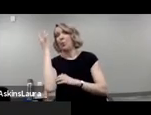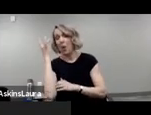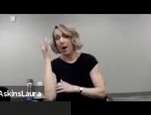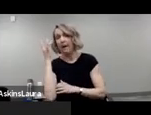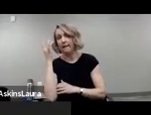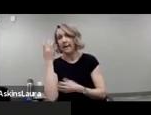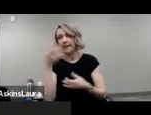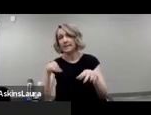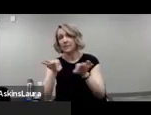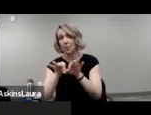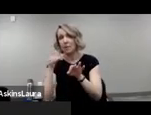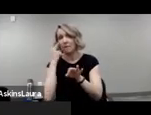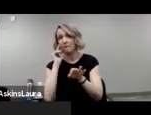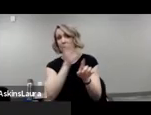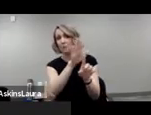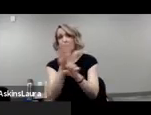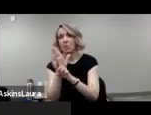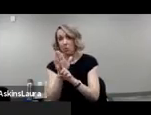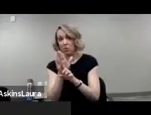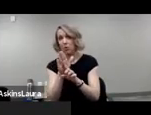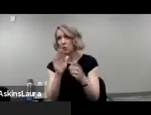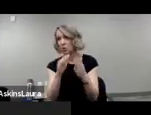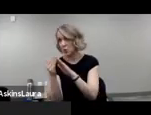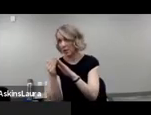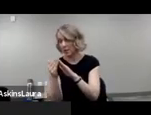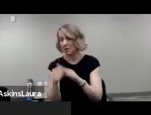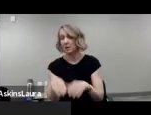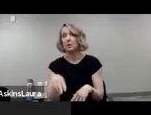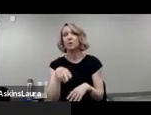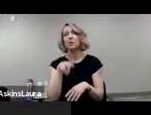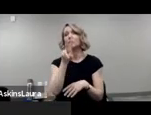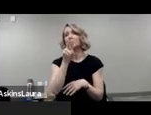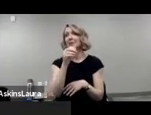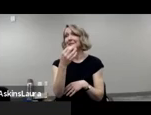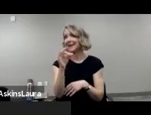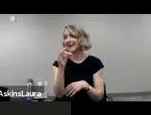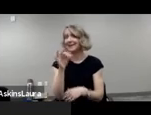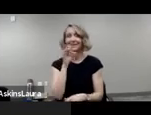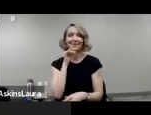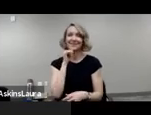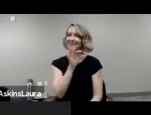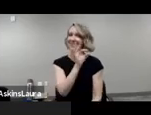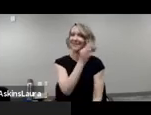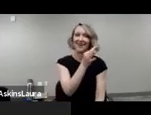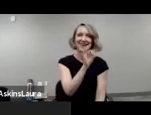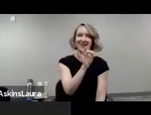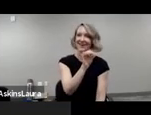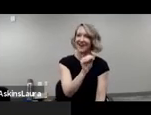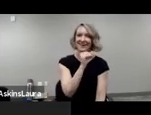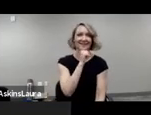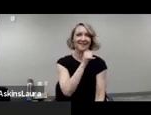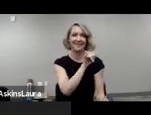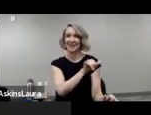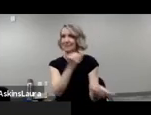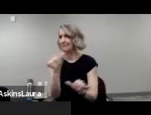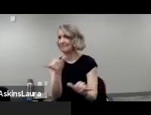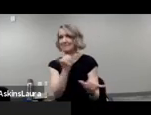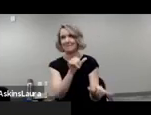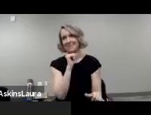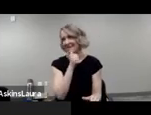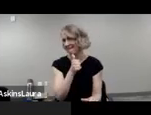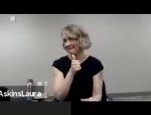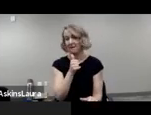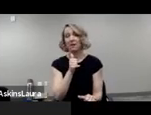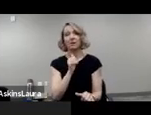for the community. 2019 is not 1980. There's a growing population